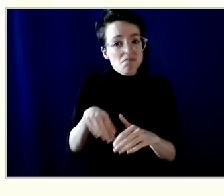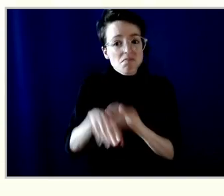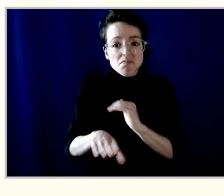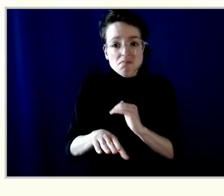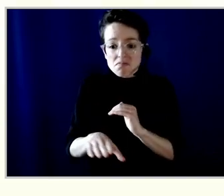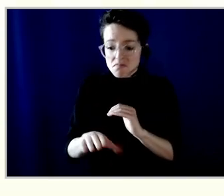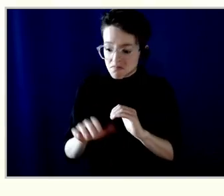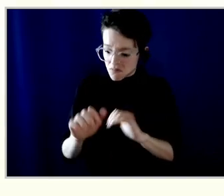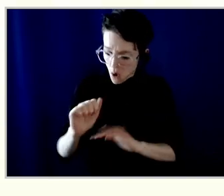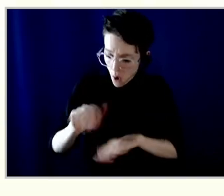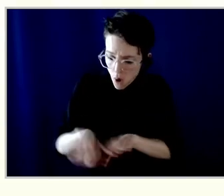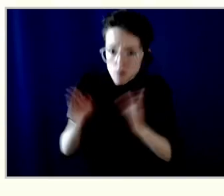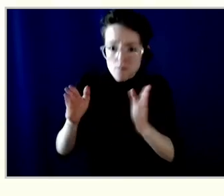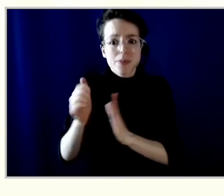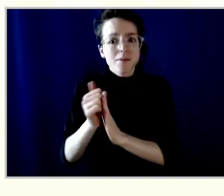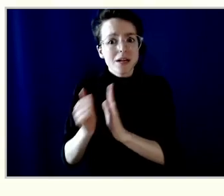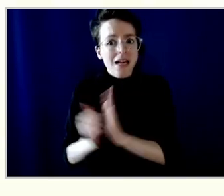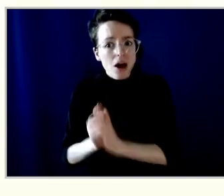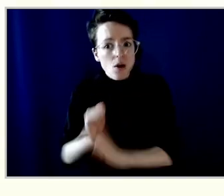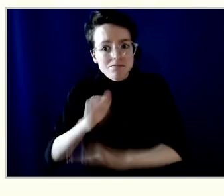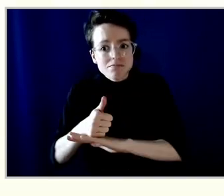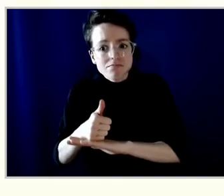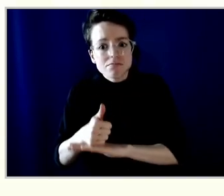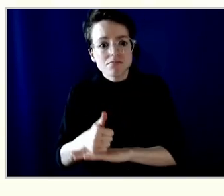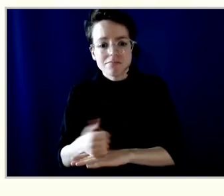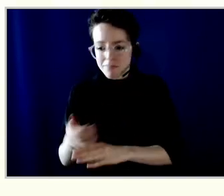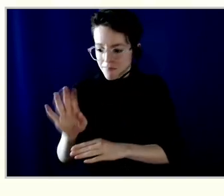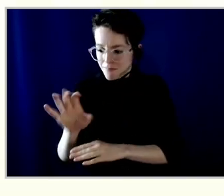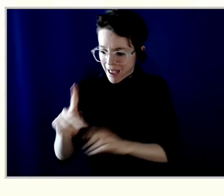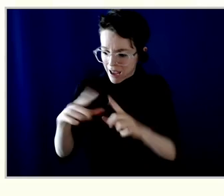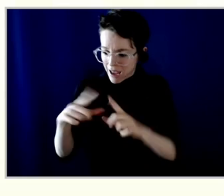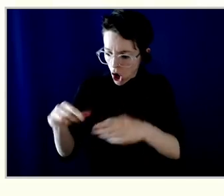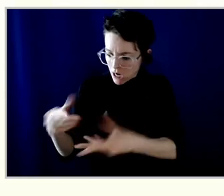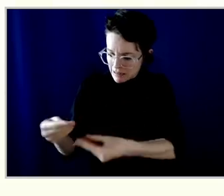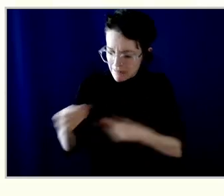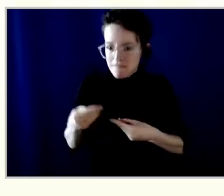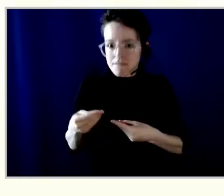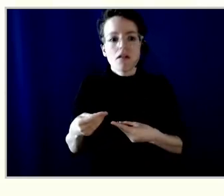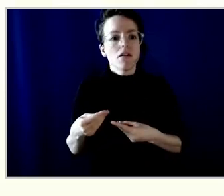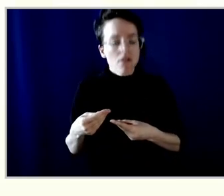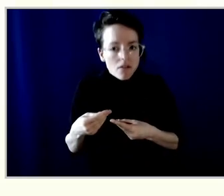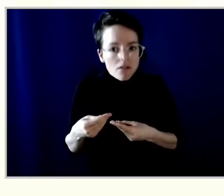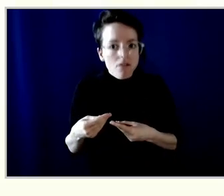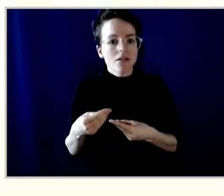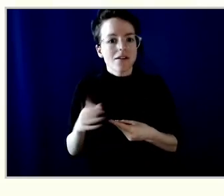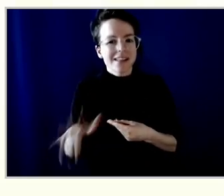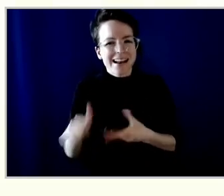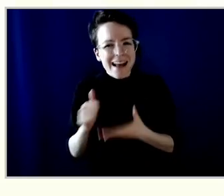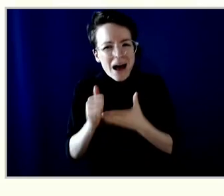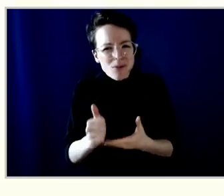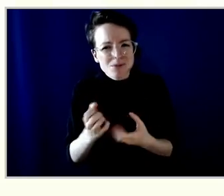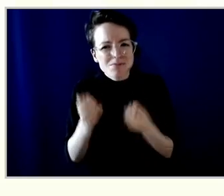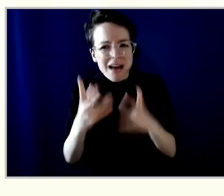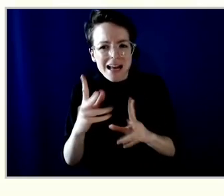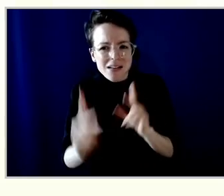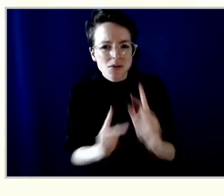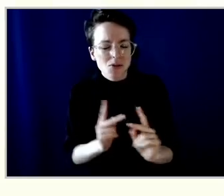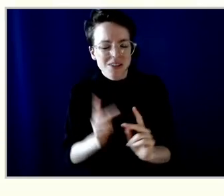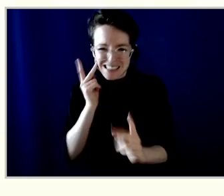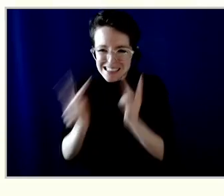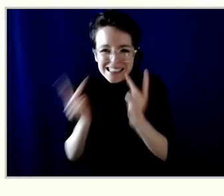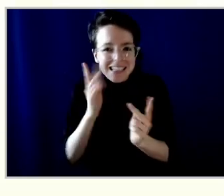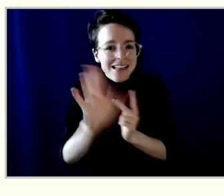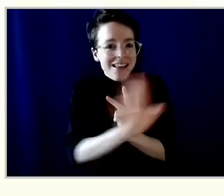and have a bank card, it really helps a lot of people. I see it in their faces. I see it in the way they